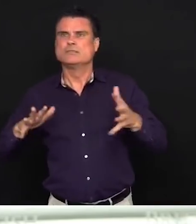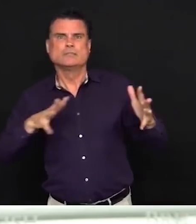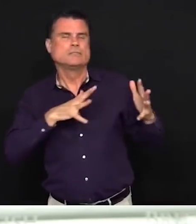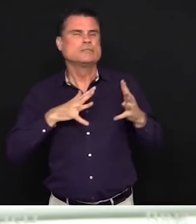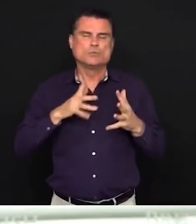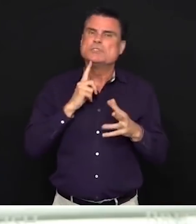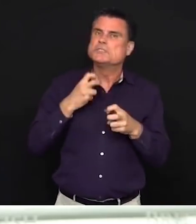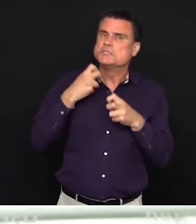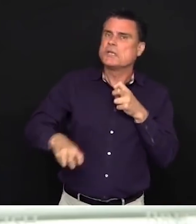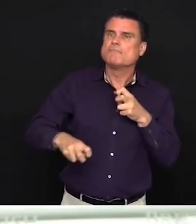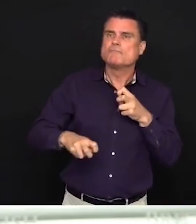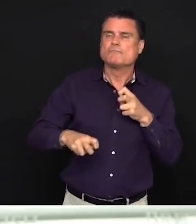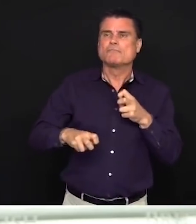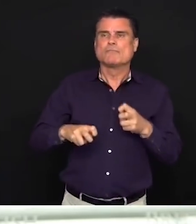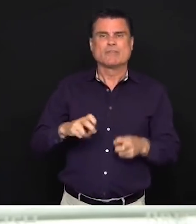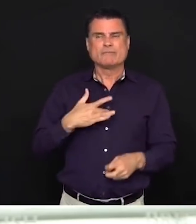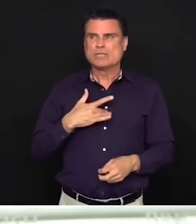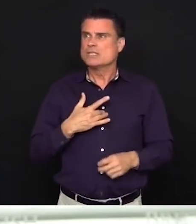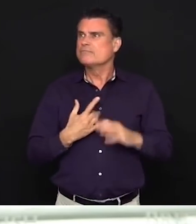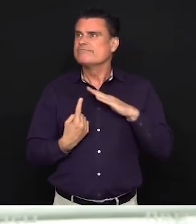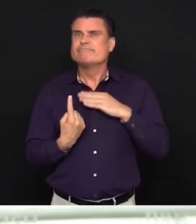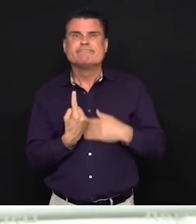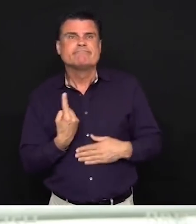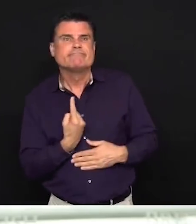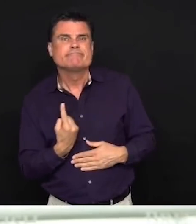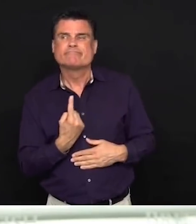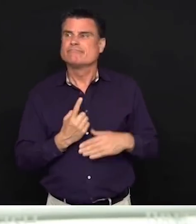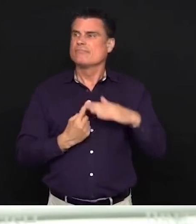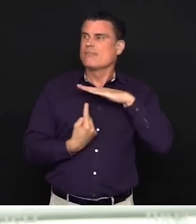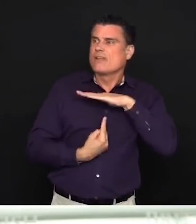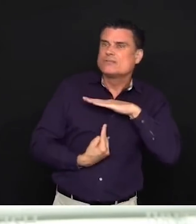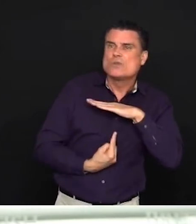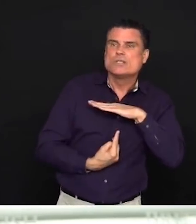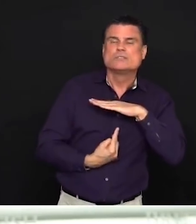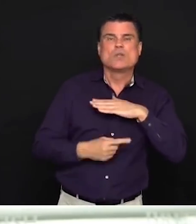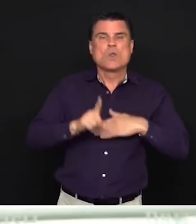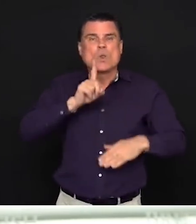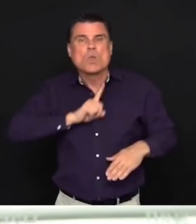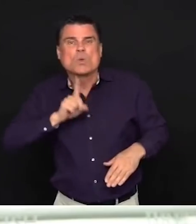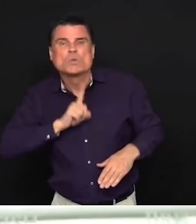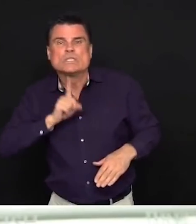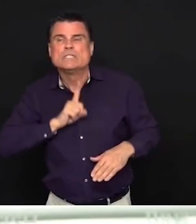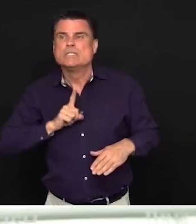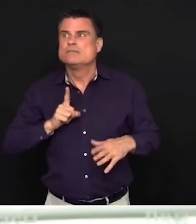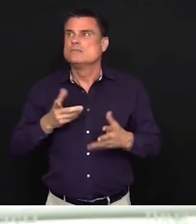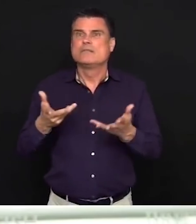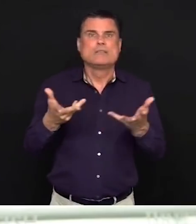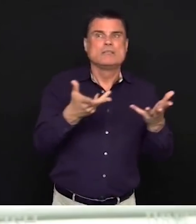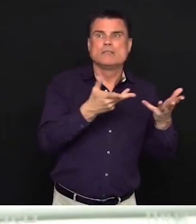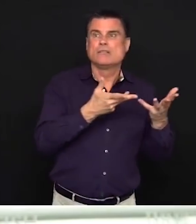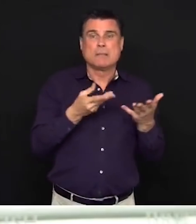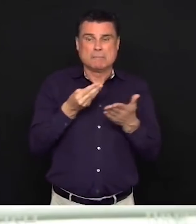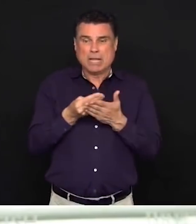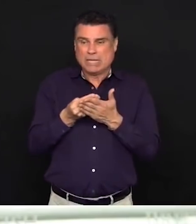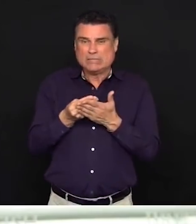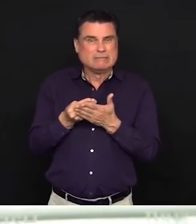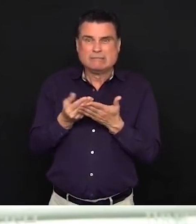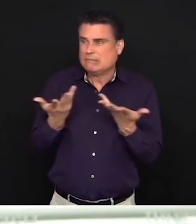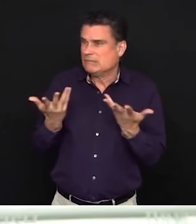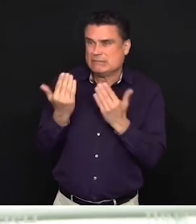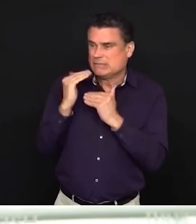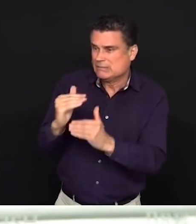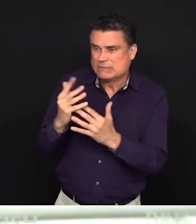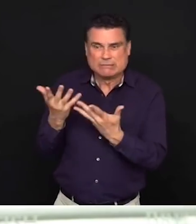the financial stress of losing a job or losing a business, homeschooling with your kids, the fear of becoming sick with COVID